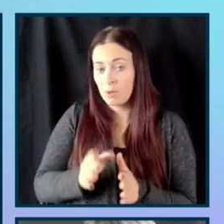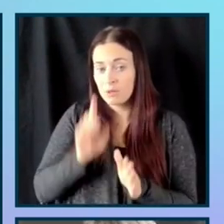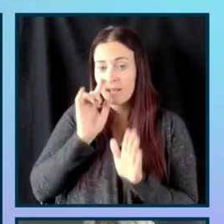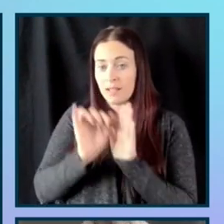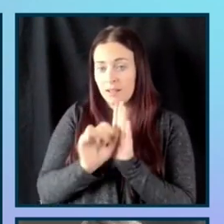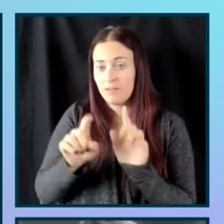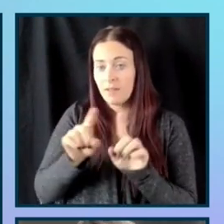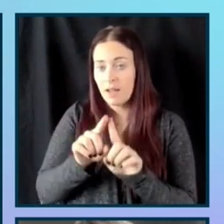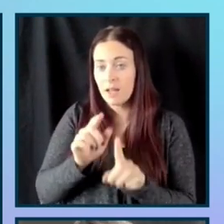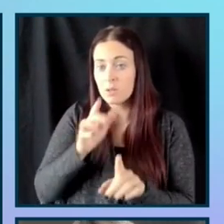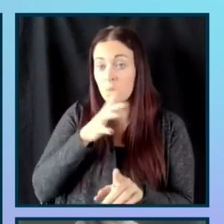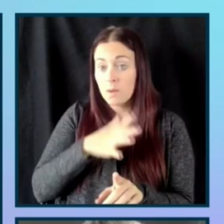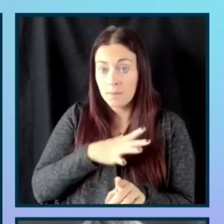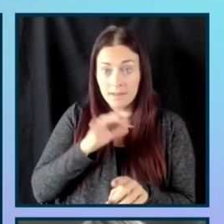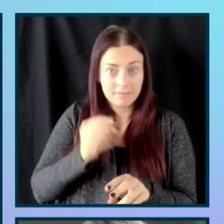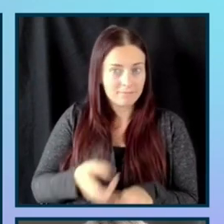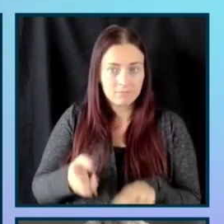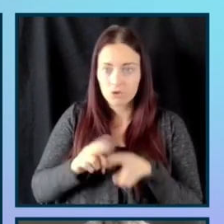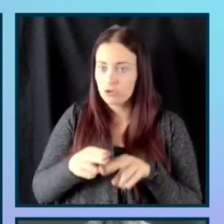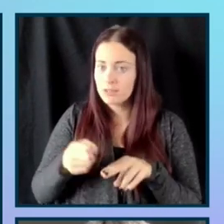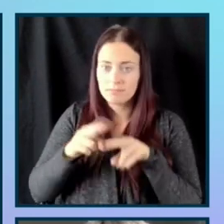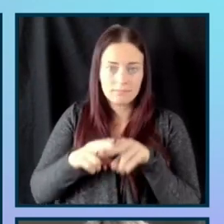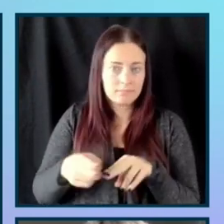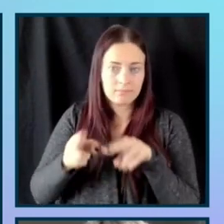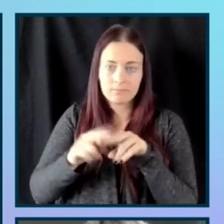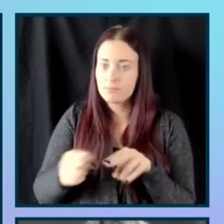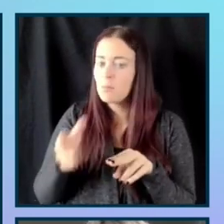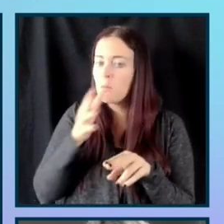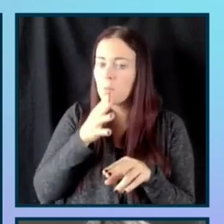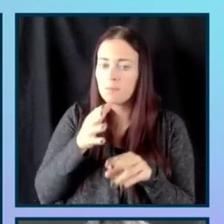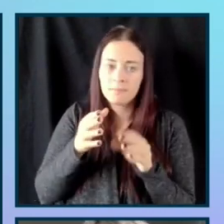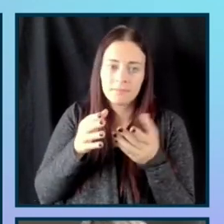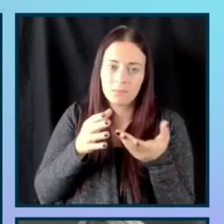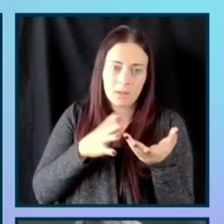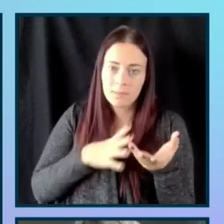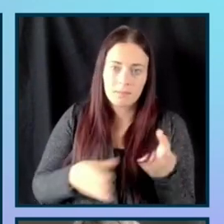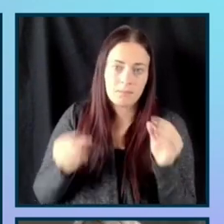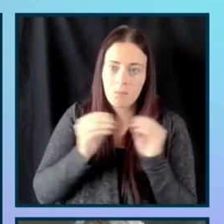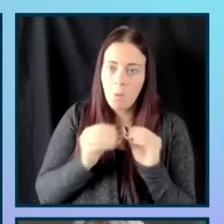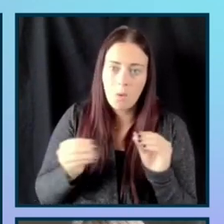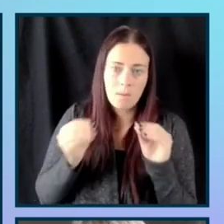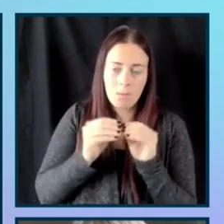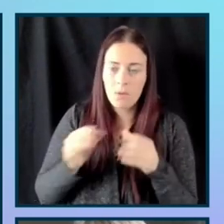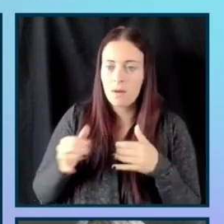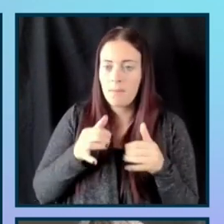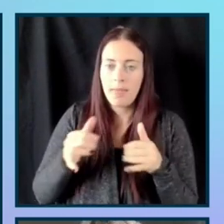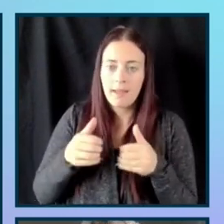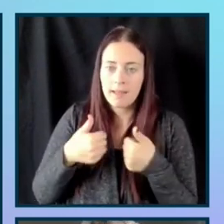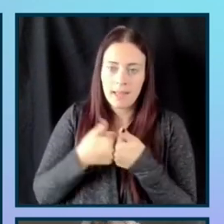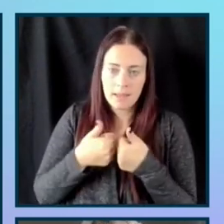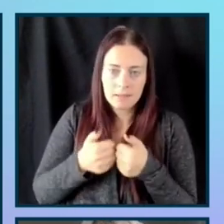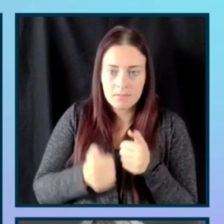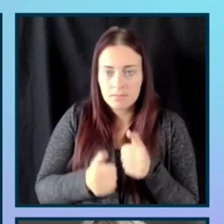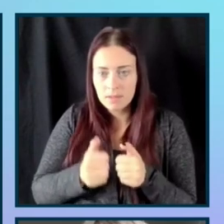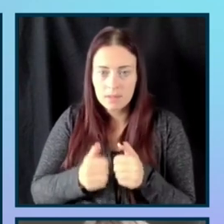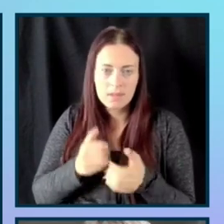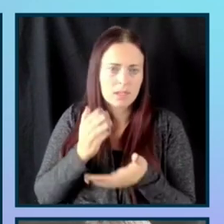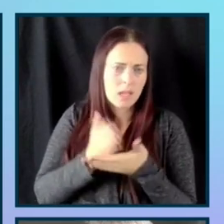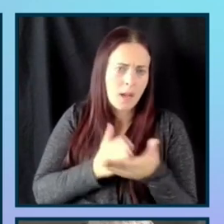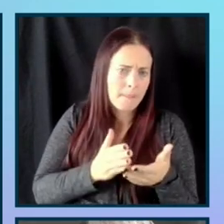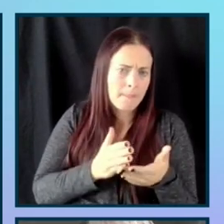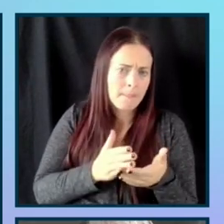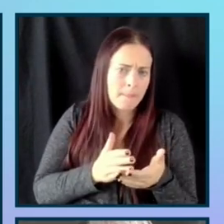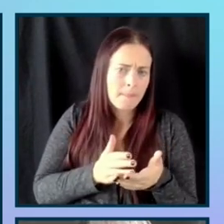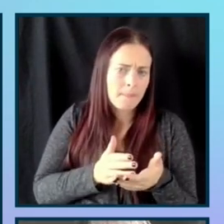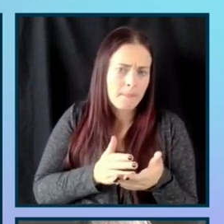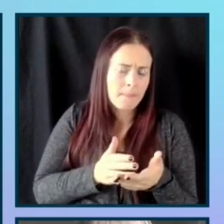increase and it's increasing more and more. Um, women are, are playing games. Um, some of the games, um,